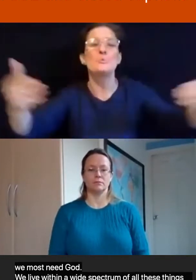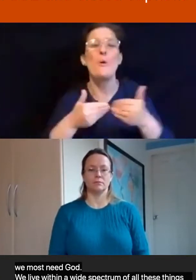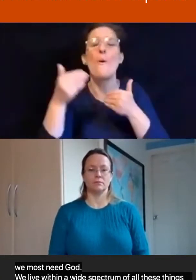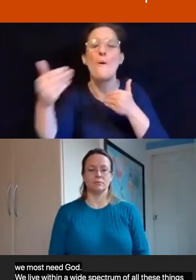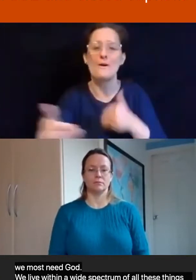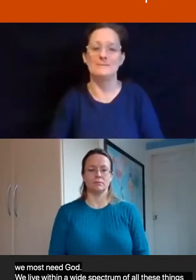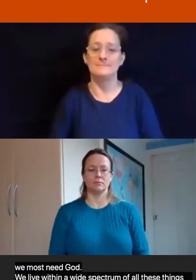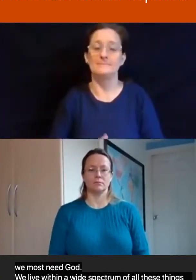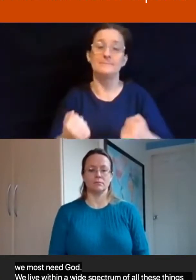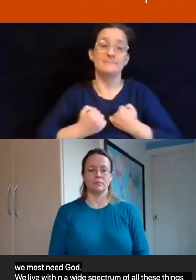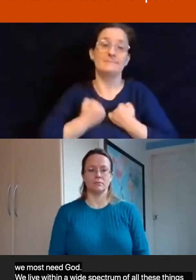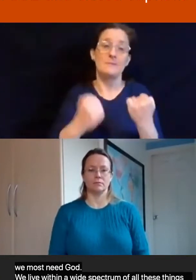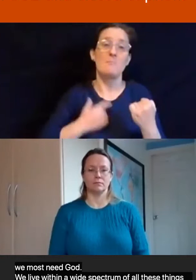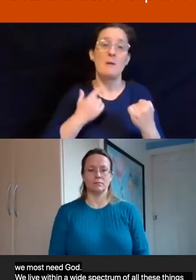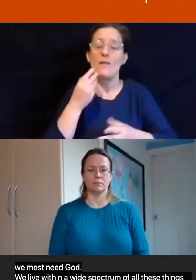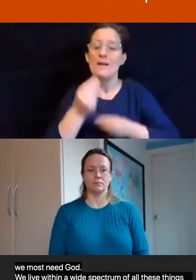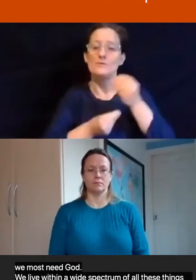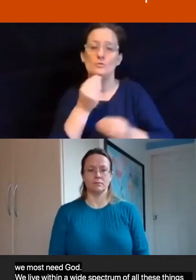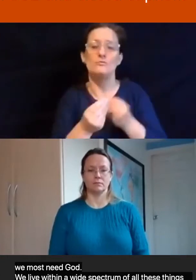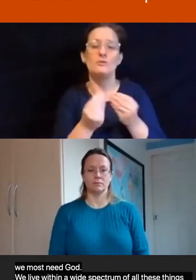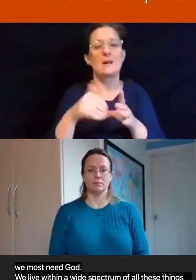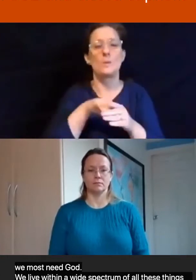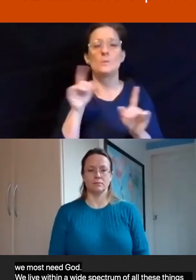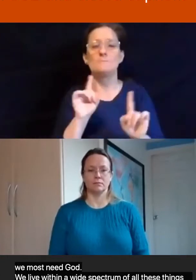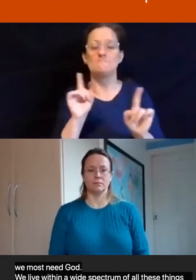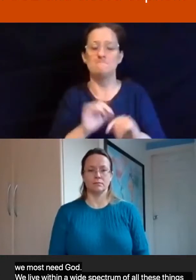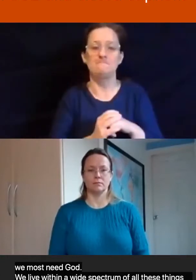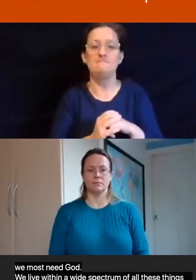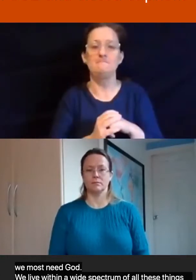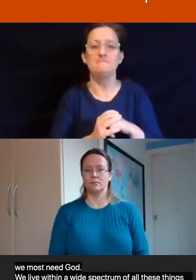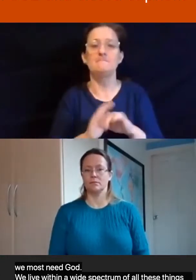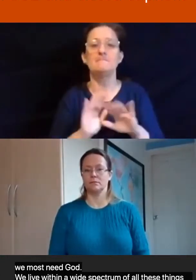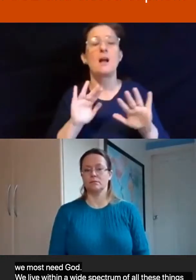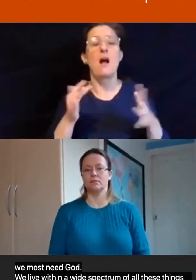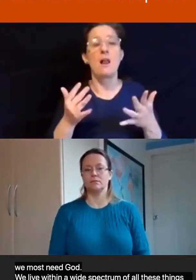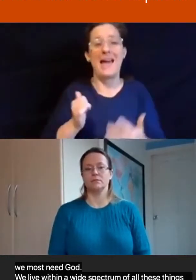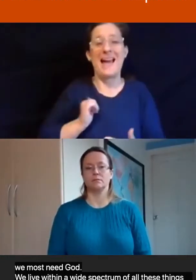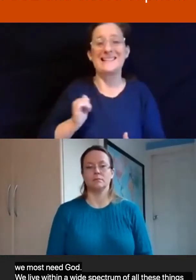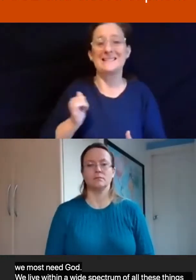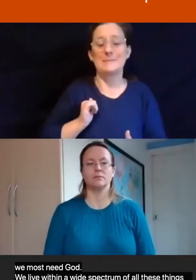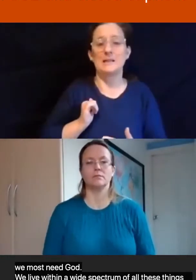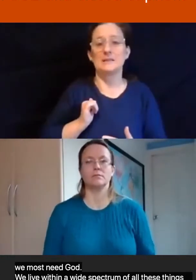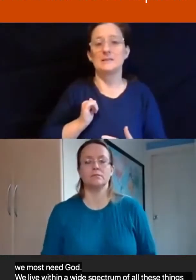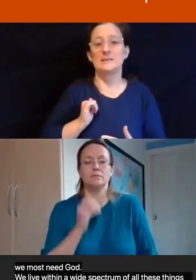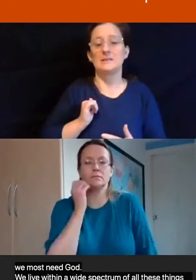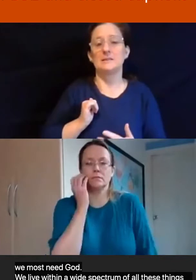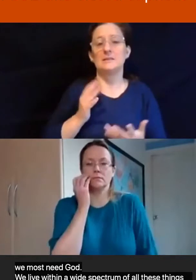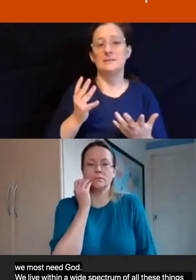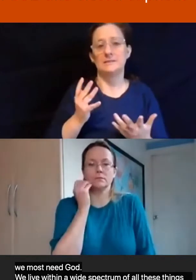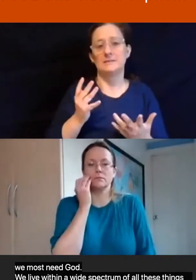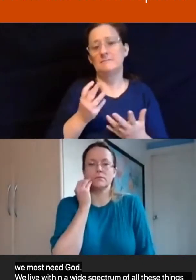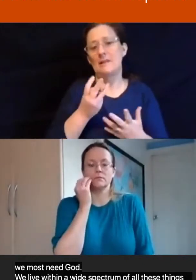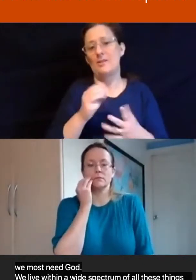My own life story includes an unexpected and unwanted catharsis about 30